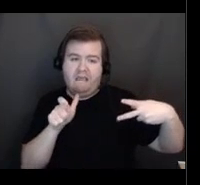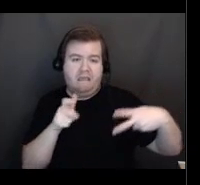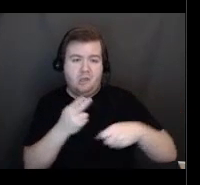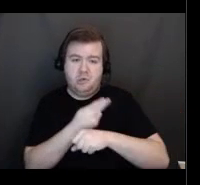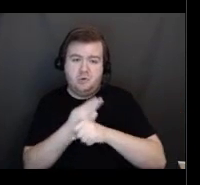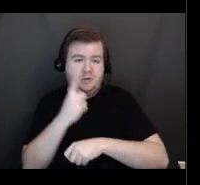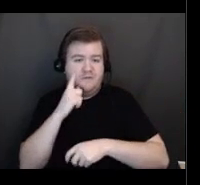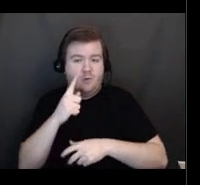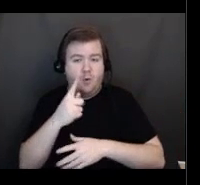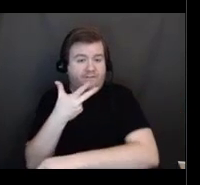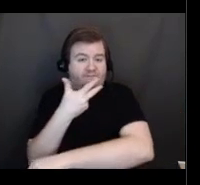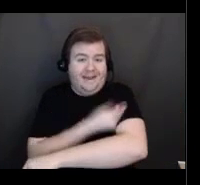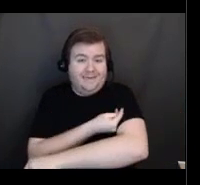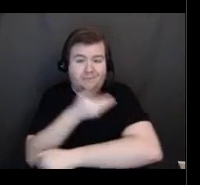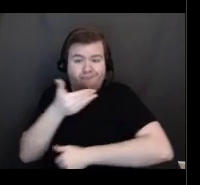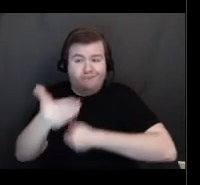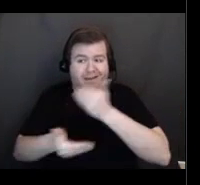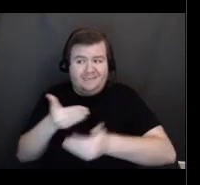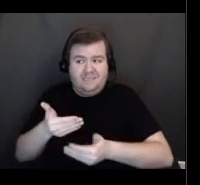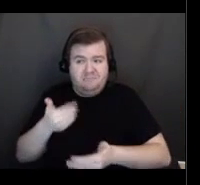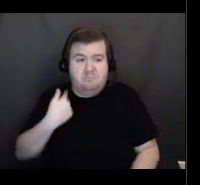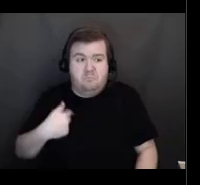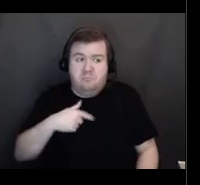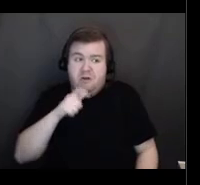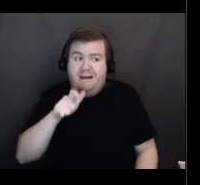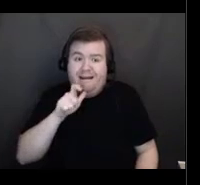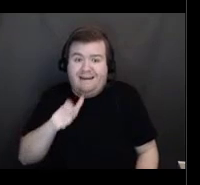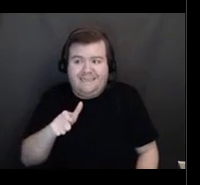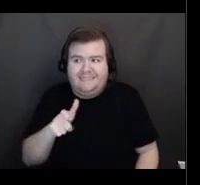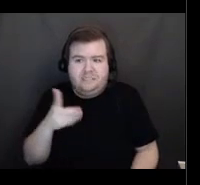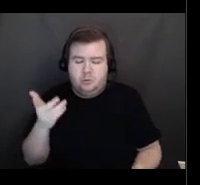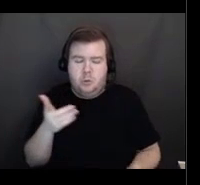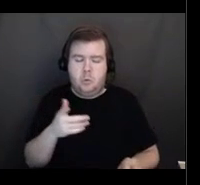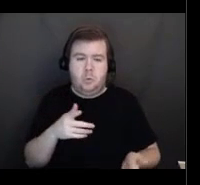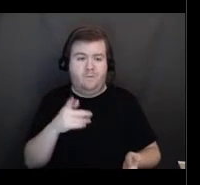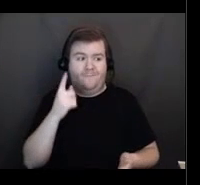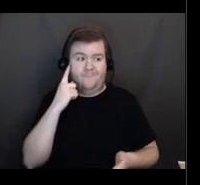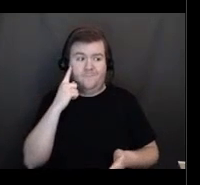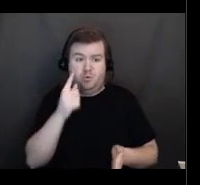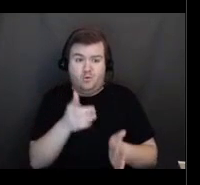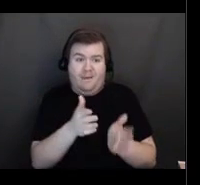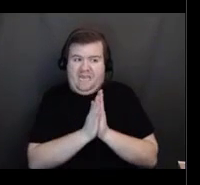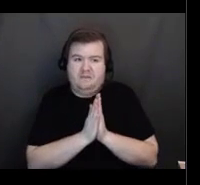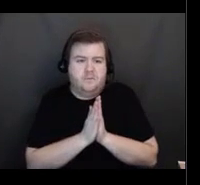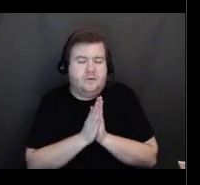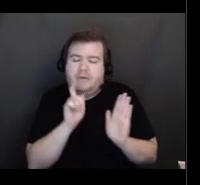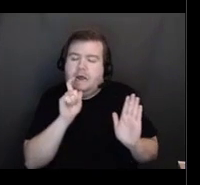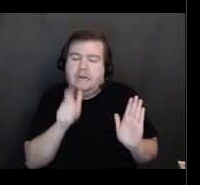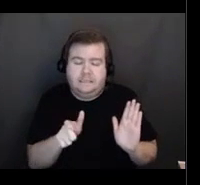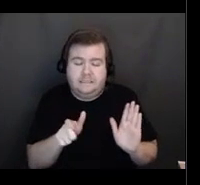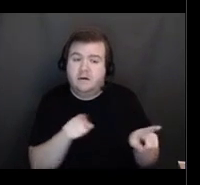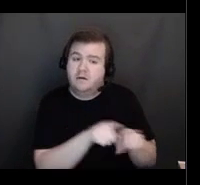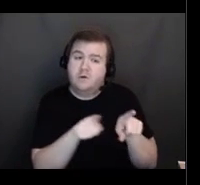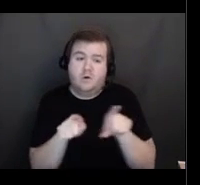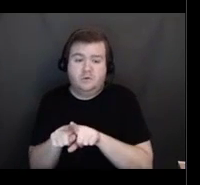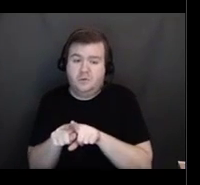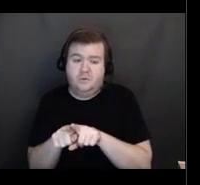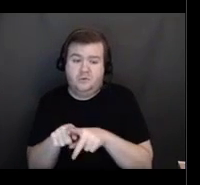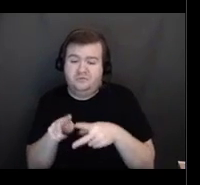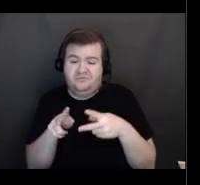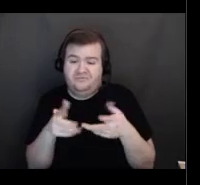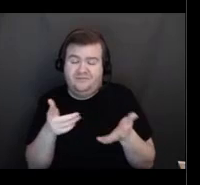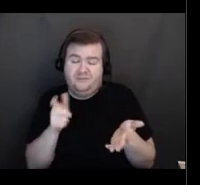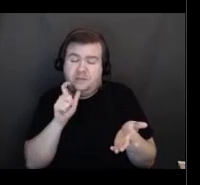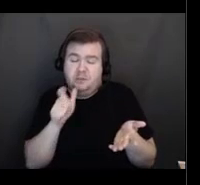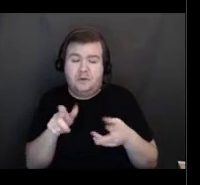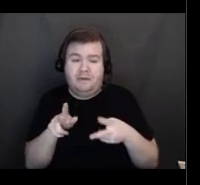vaccination process. It is unnecessary to have anybody's social security number. And it is most definitely not necessary to have anybody's